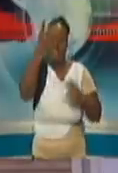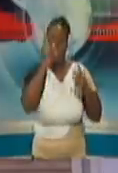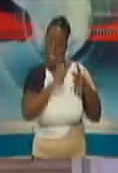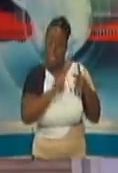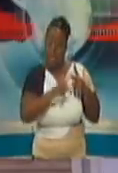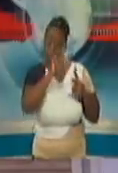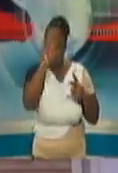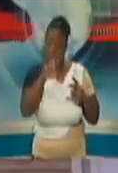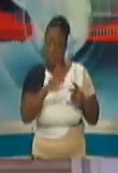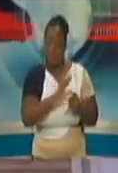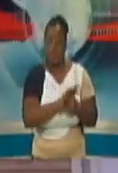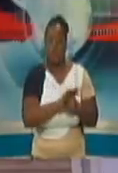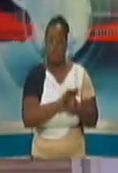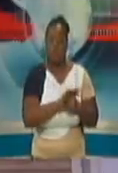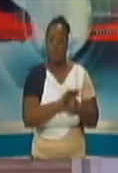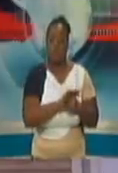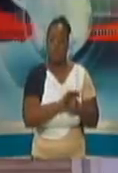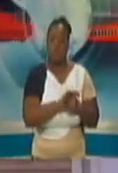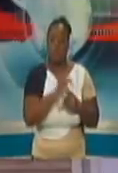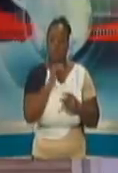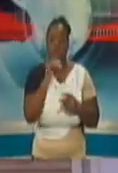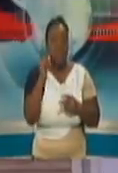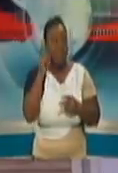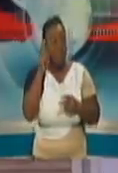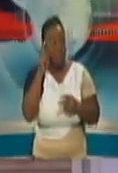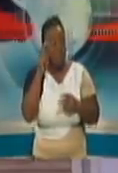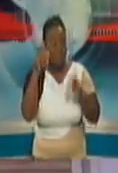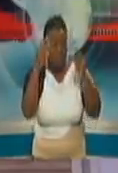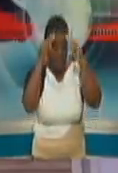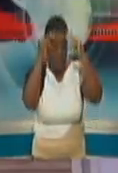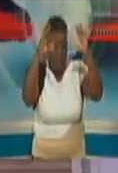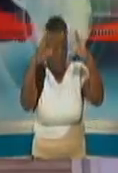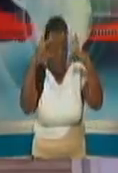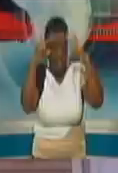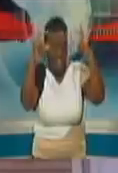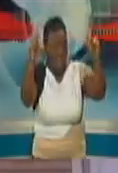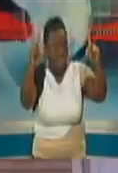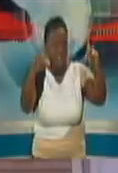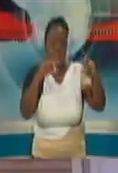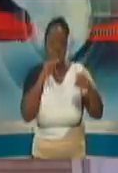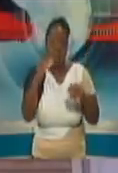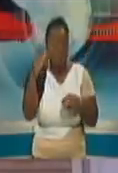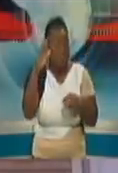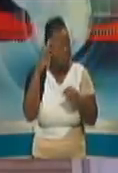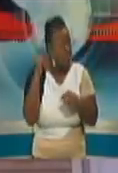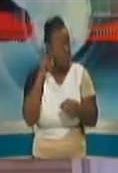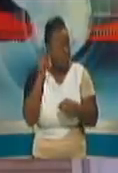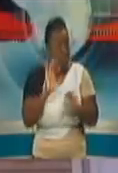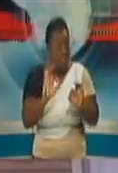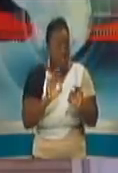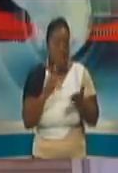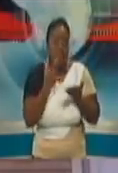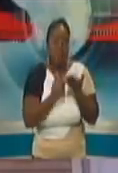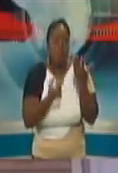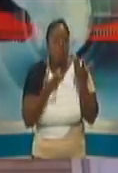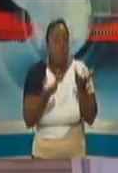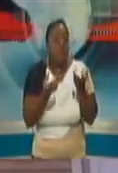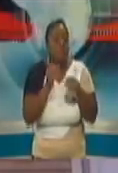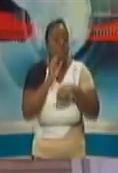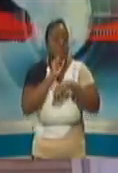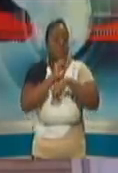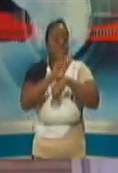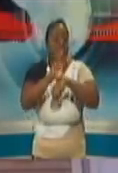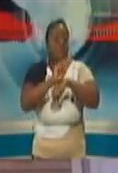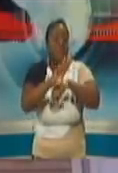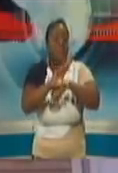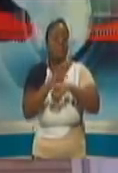not, I would think, not heard enough from the Ministry of Education. The last release I had from them was the 3rd of May. I want to know what advice you would have given to